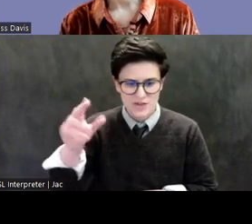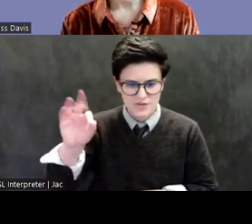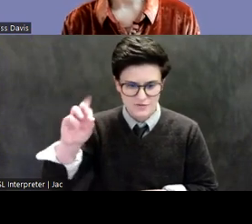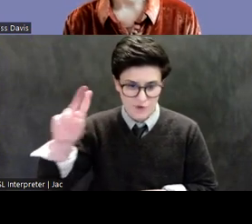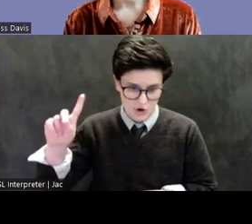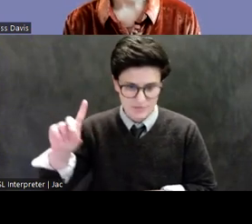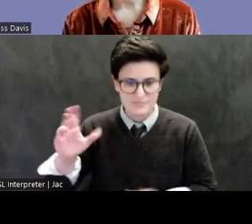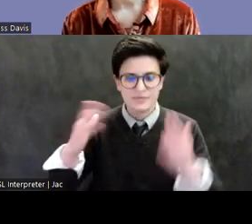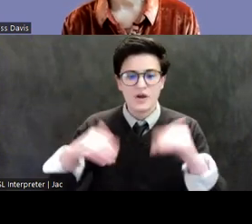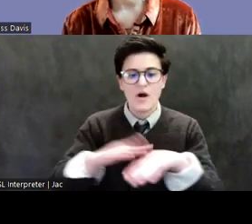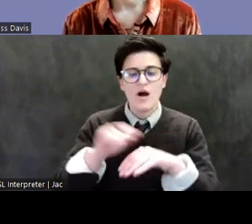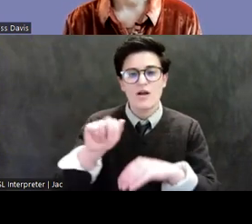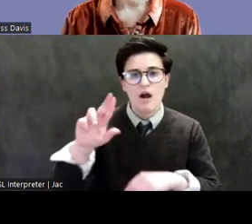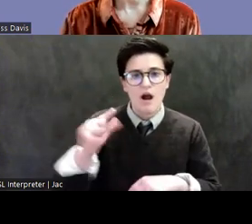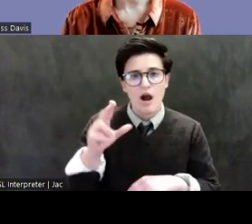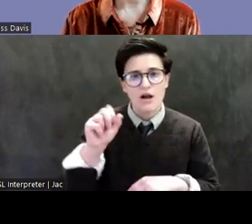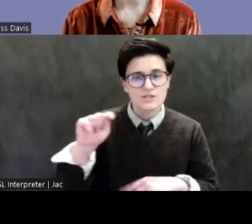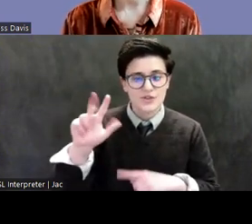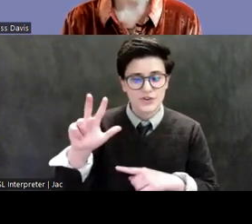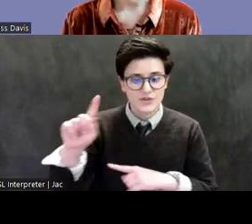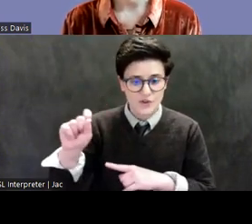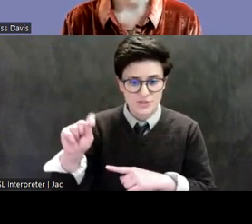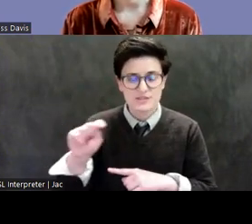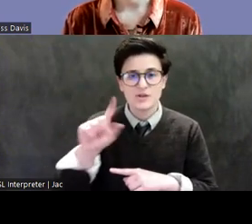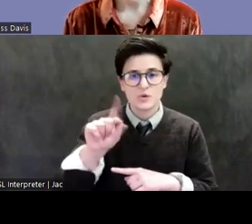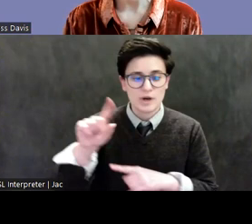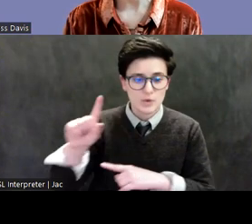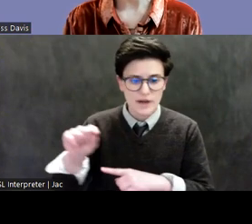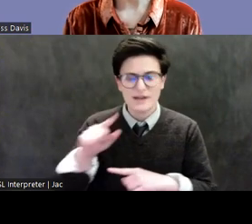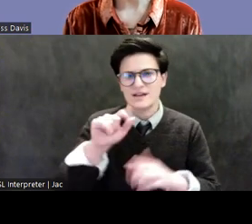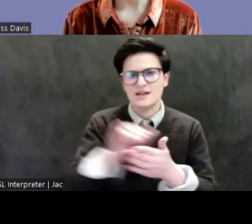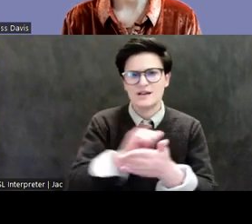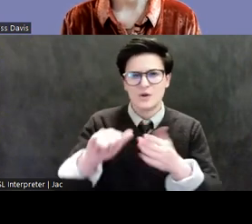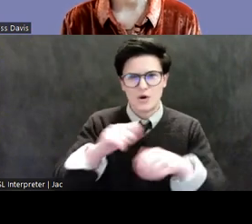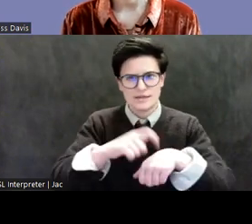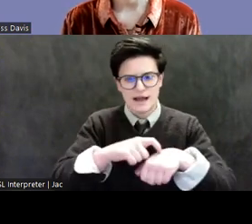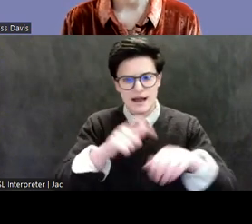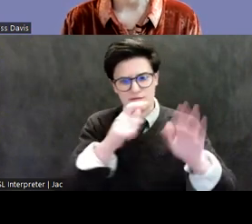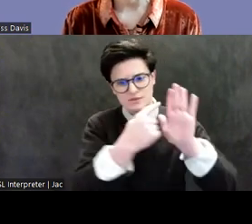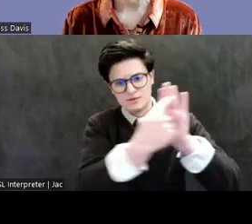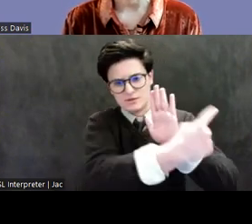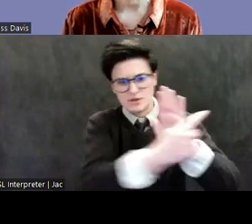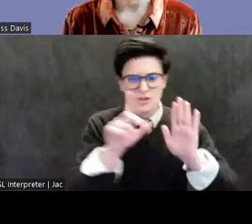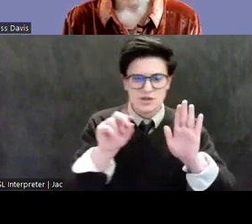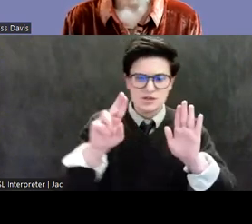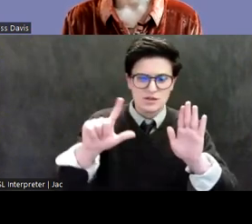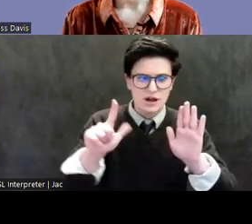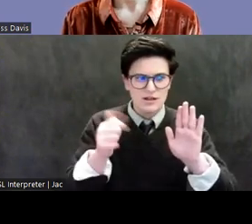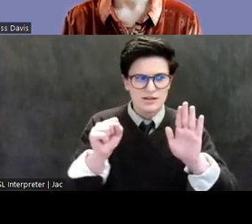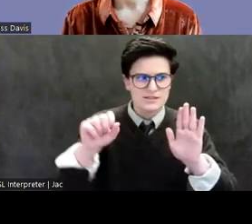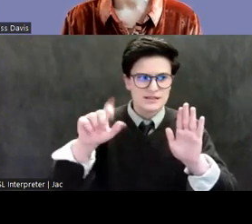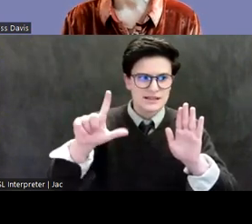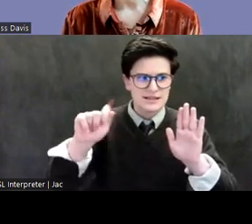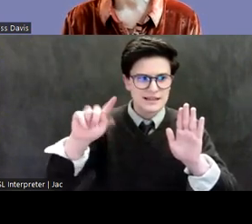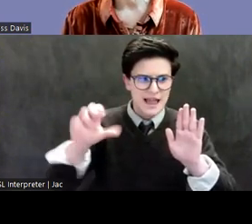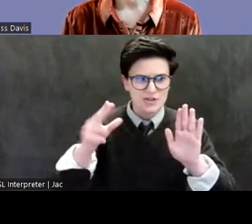2020, the New York Times carried the headline, Douglas A.J. Latchford, Khmer Antiquities Expert Dies at 88. This